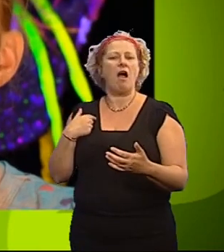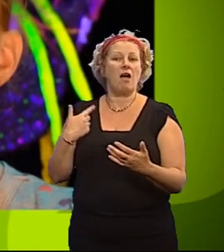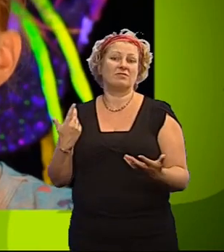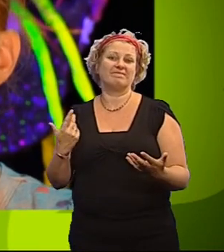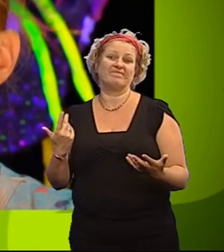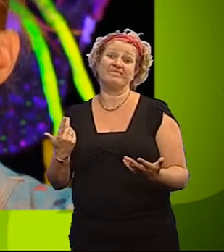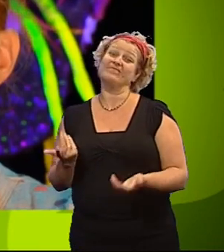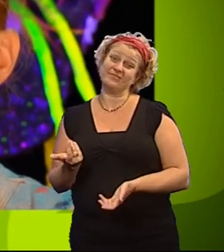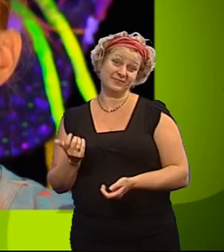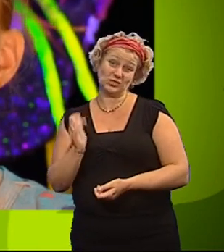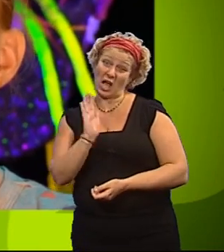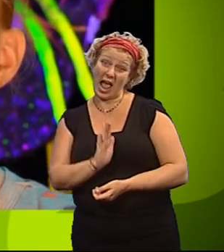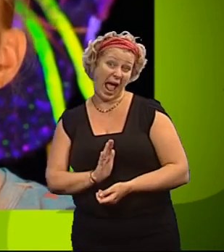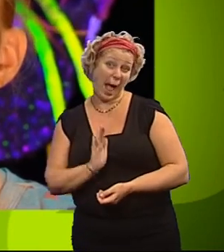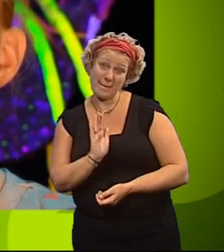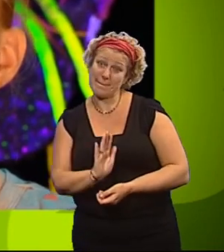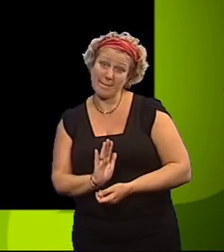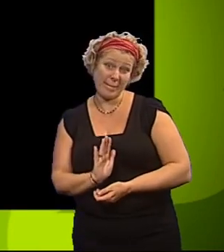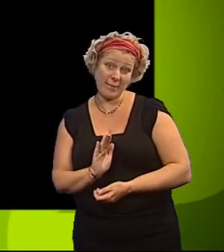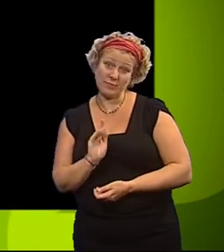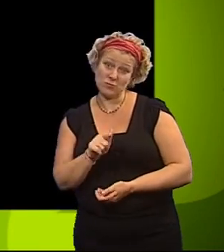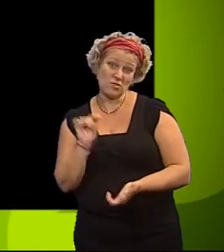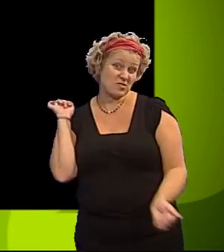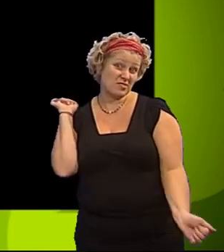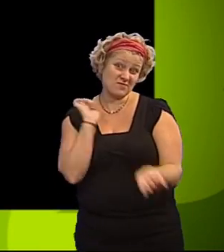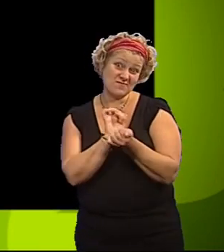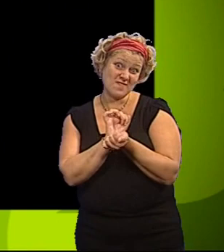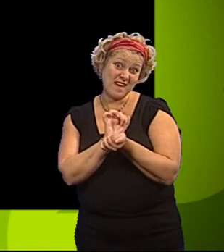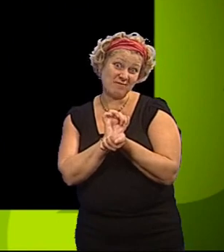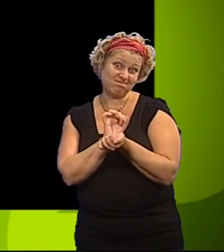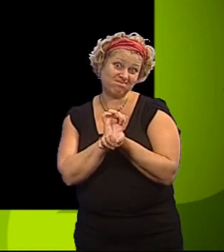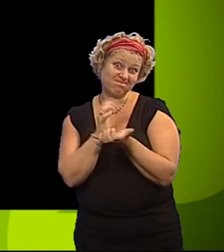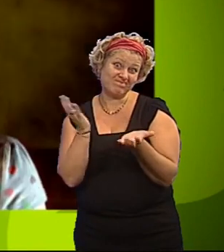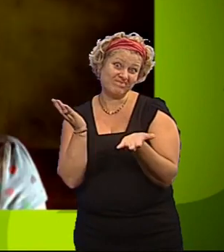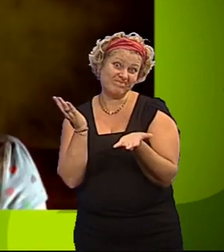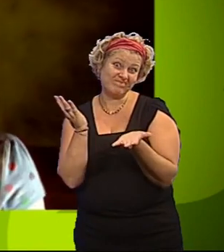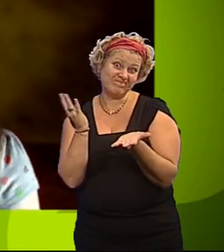Poor, unfortunate Isabel. You're trapped!